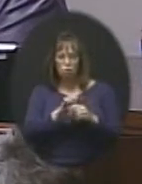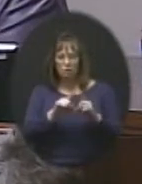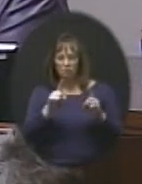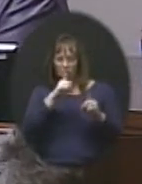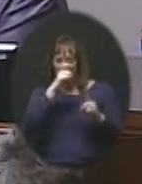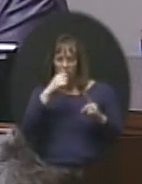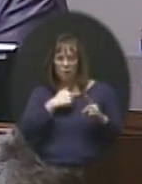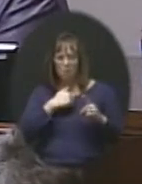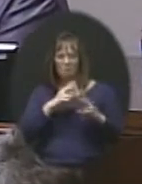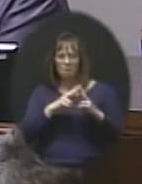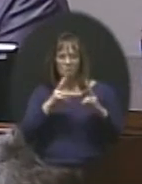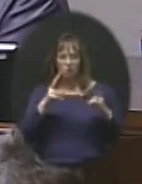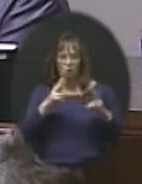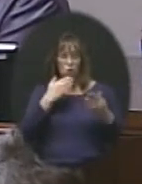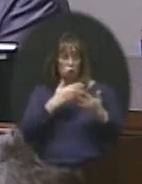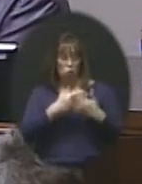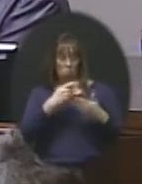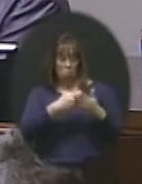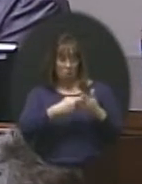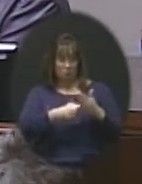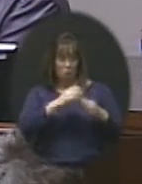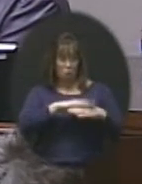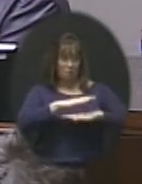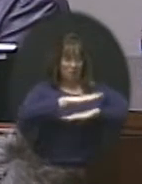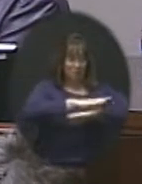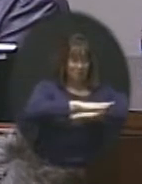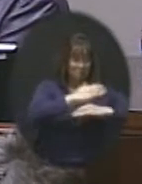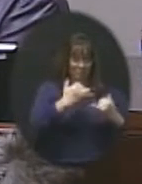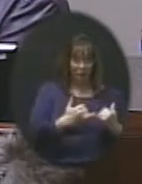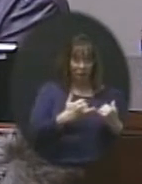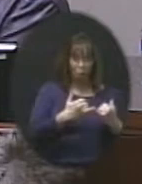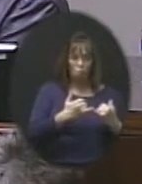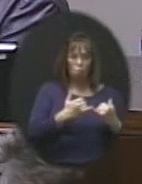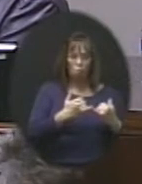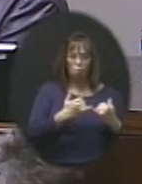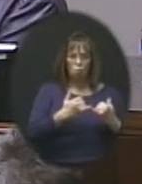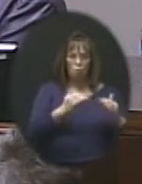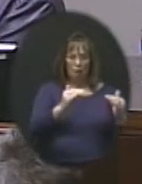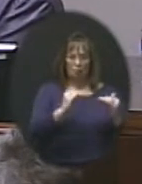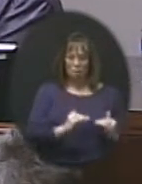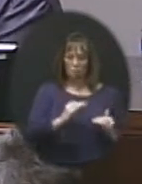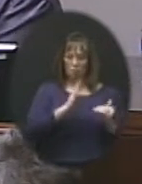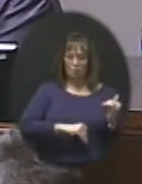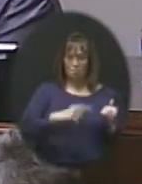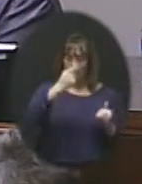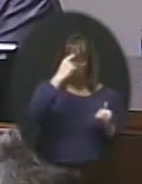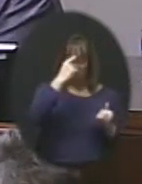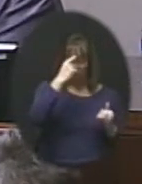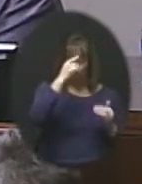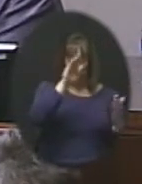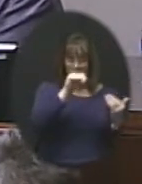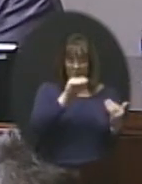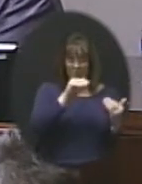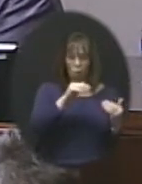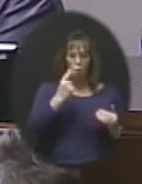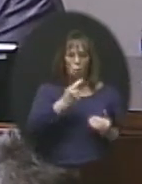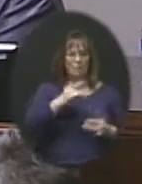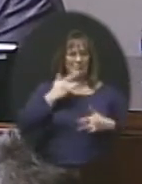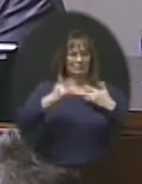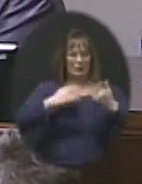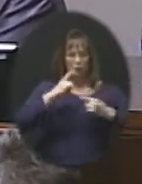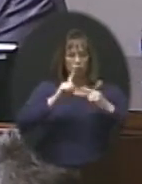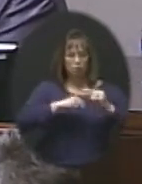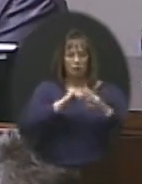we got some very good pricing on these desktops this time. They came in lower than we anticipated which we're always thrilled when that